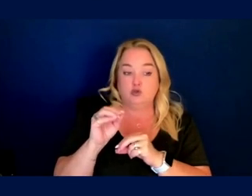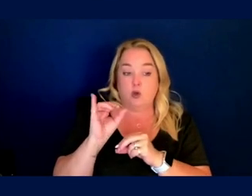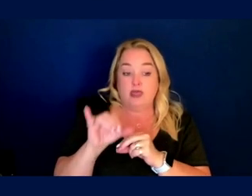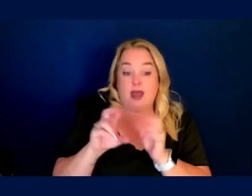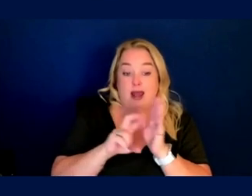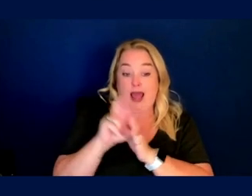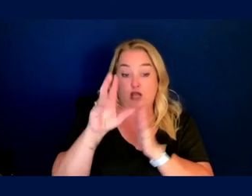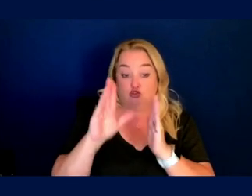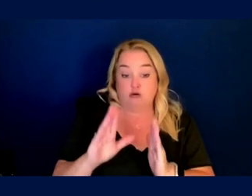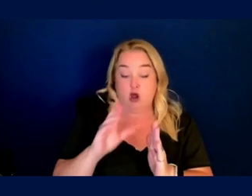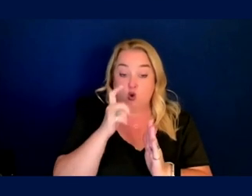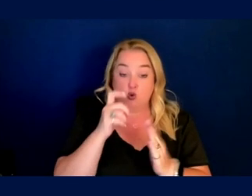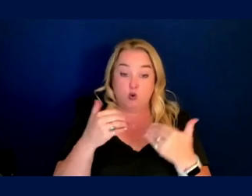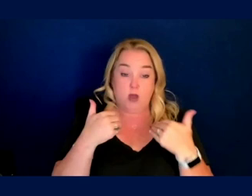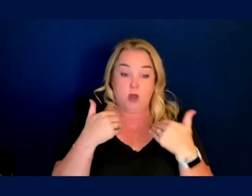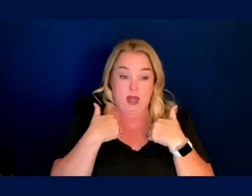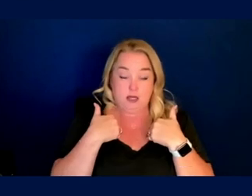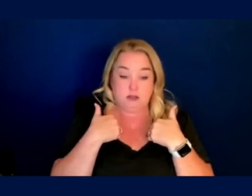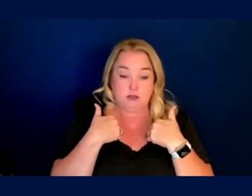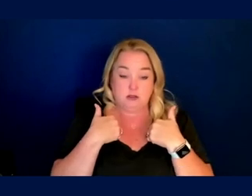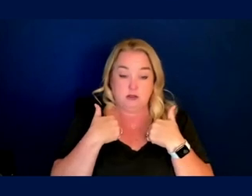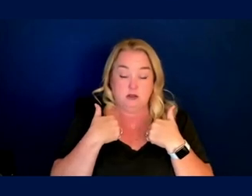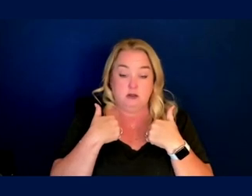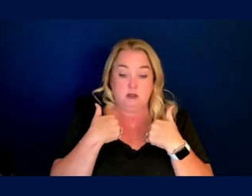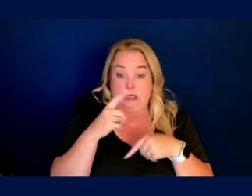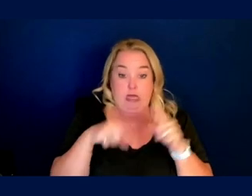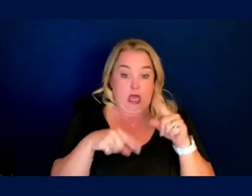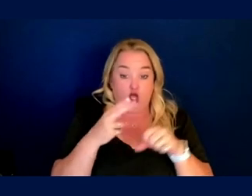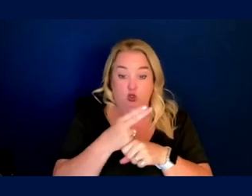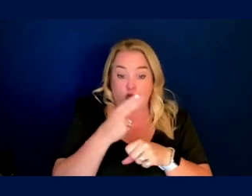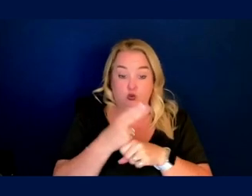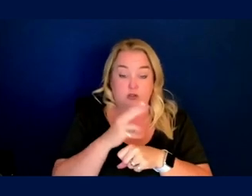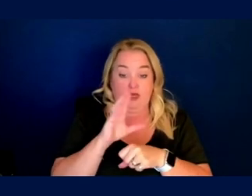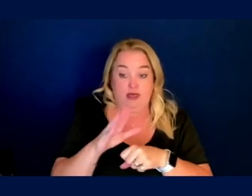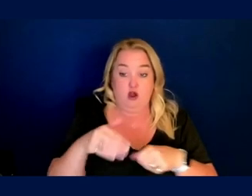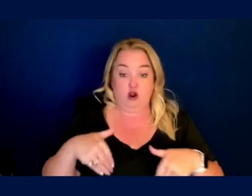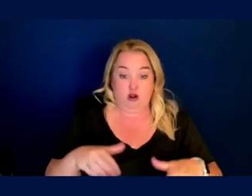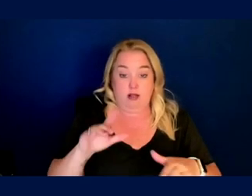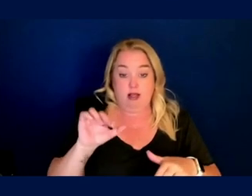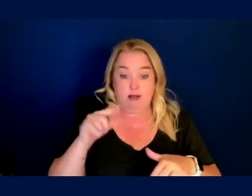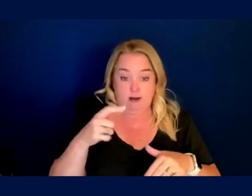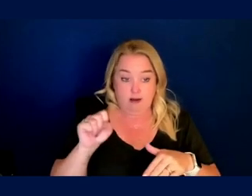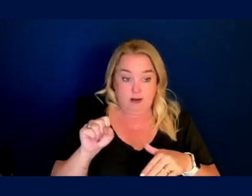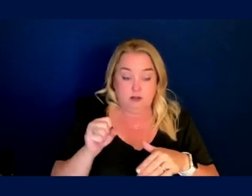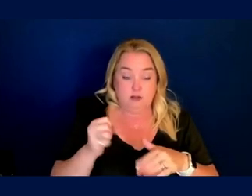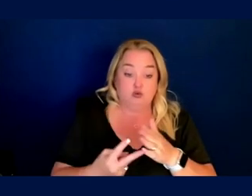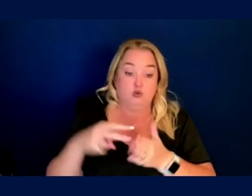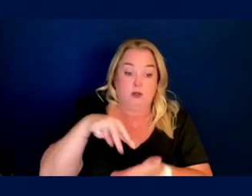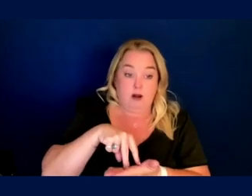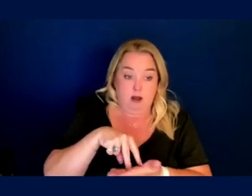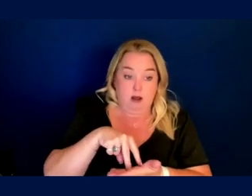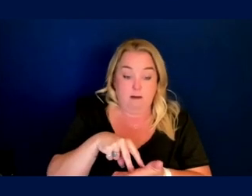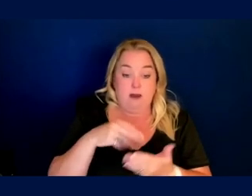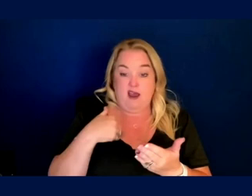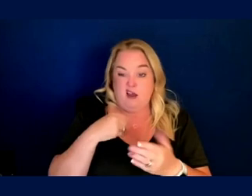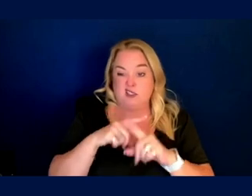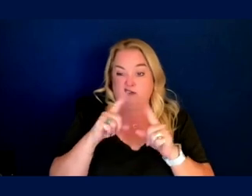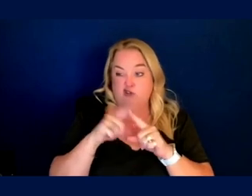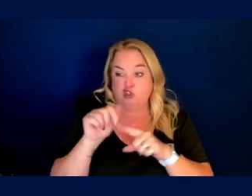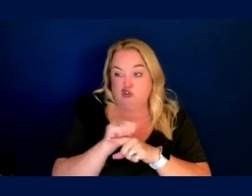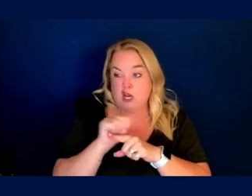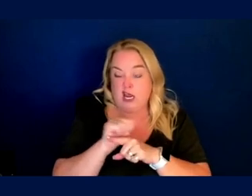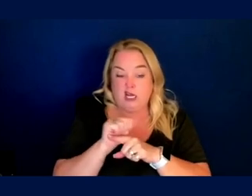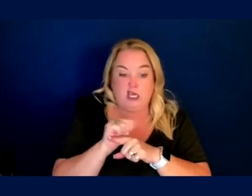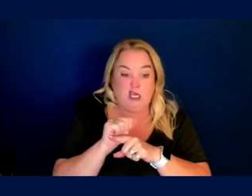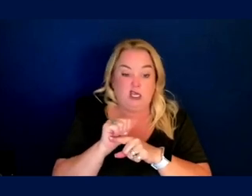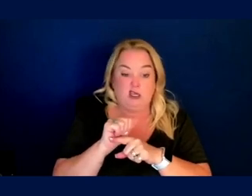astronaut who may have, you know, you know, use their lower extremities to propel, uh, who's got some, you know, we, they've been training, you know, they've been doing